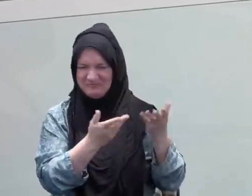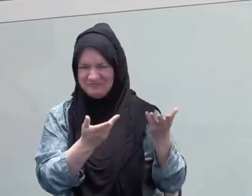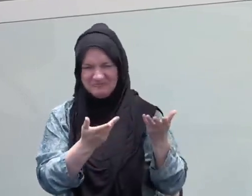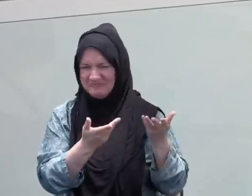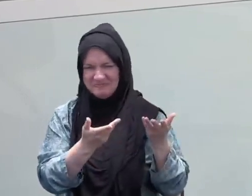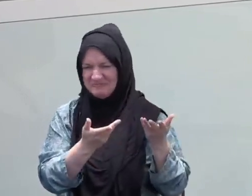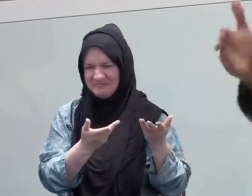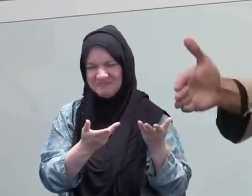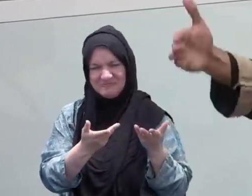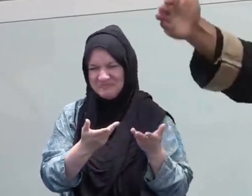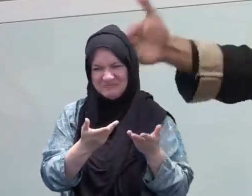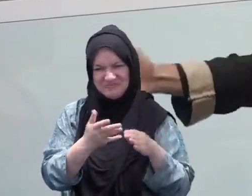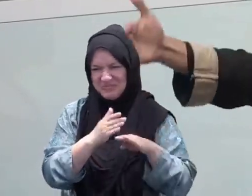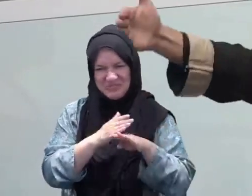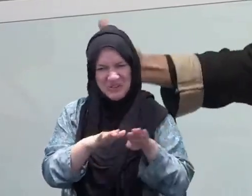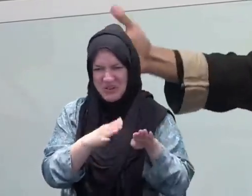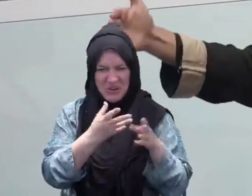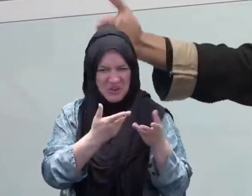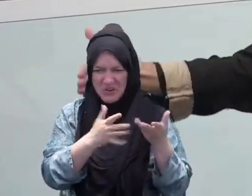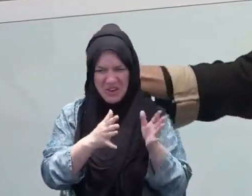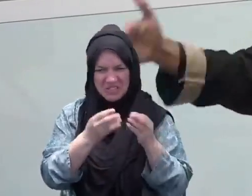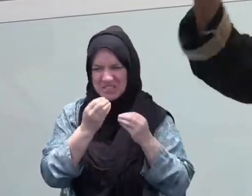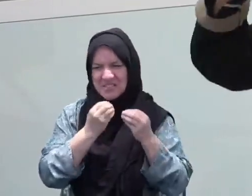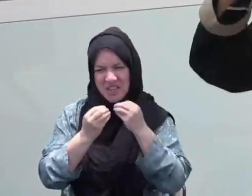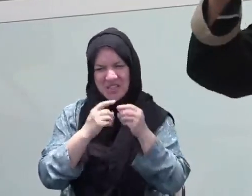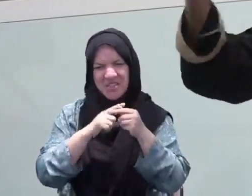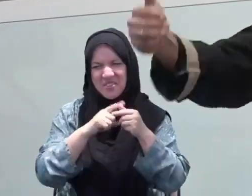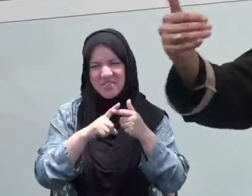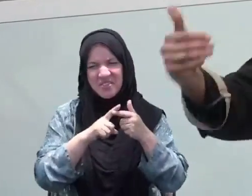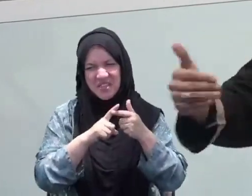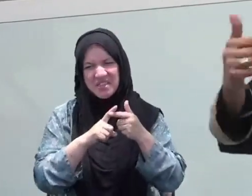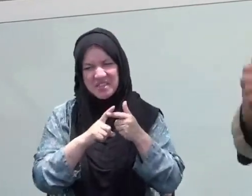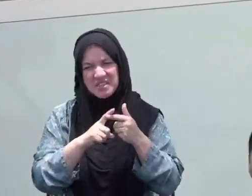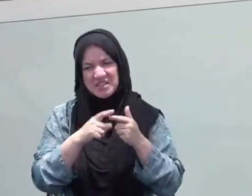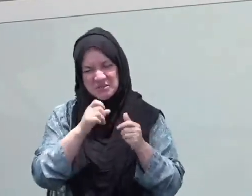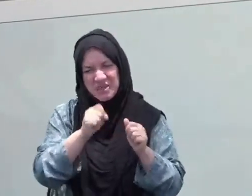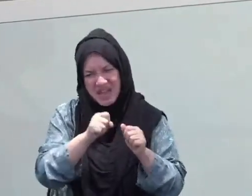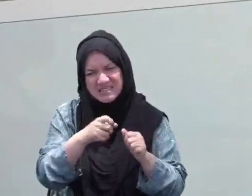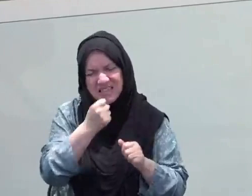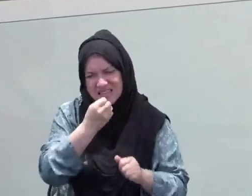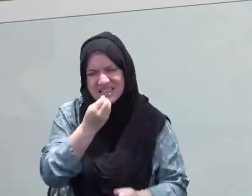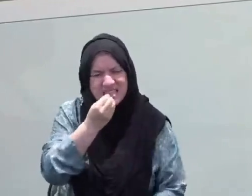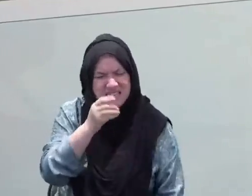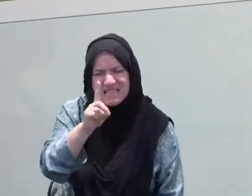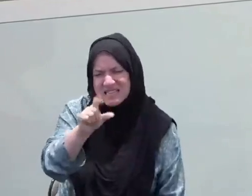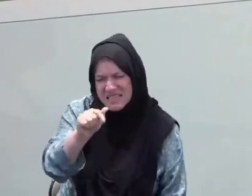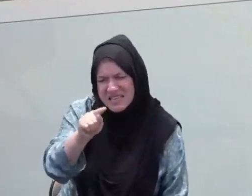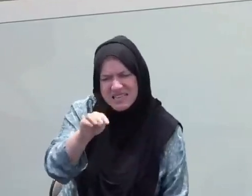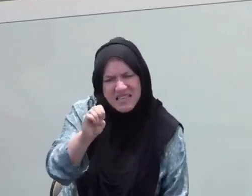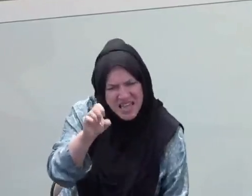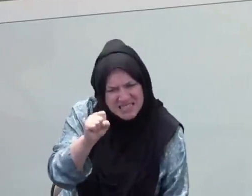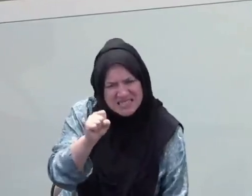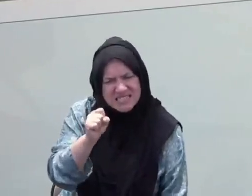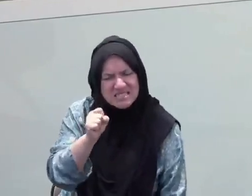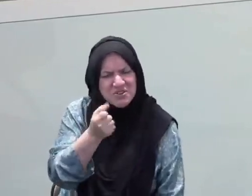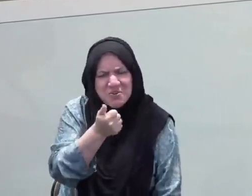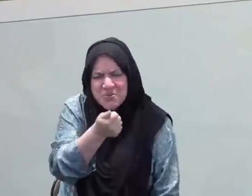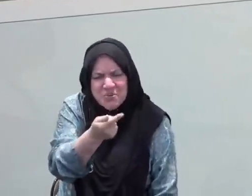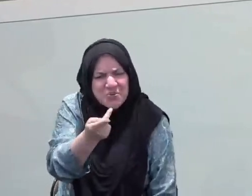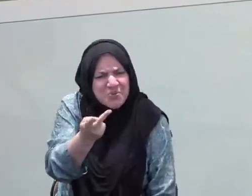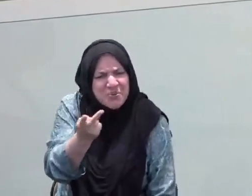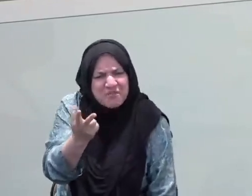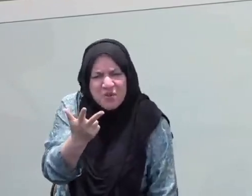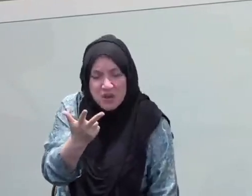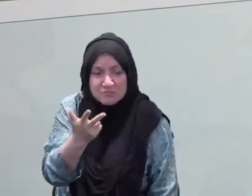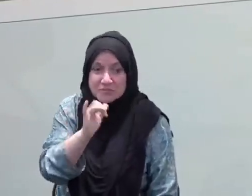yourself for the day, you're supposed to be pacing yourself for the month and have a very clear end in sight for all of this. The last thing that I